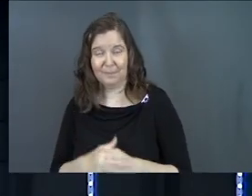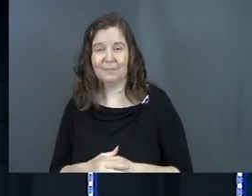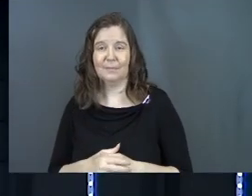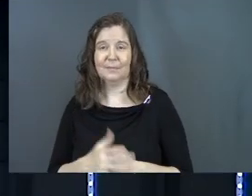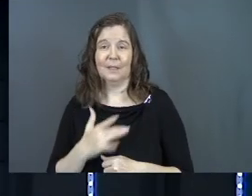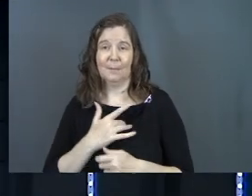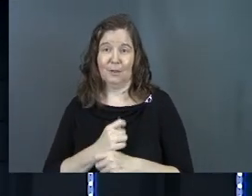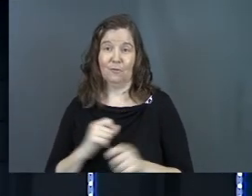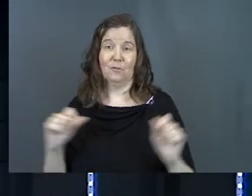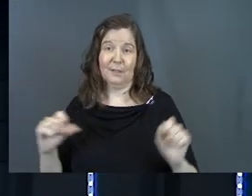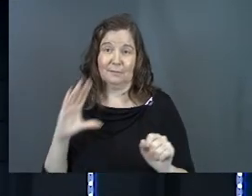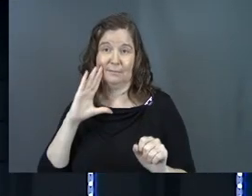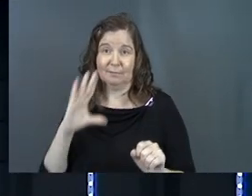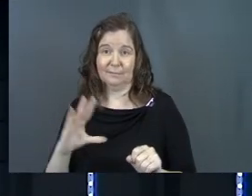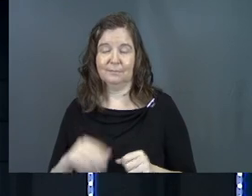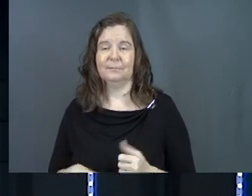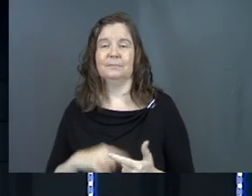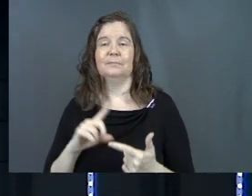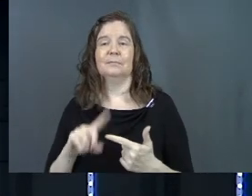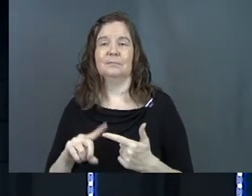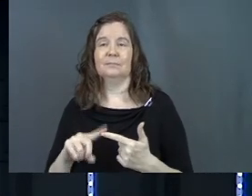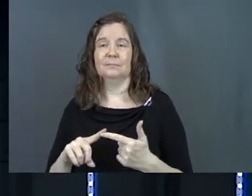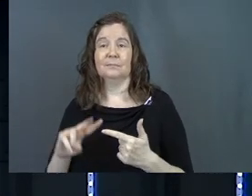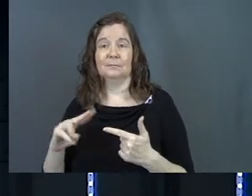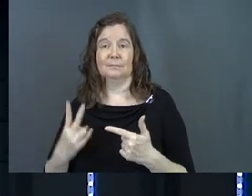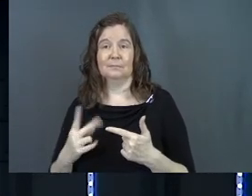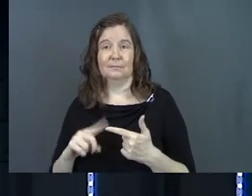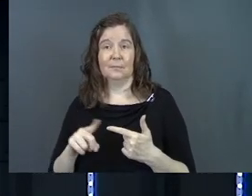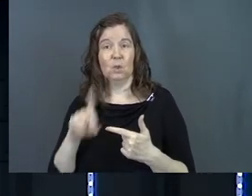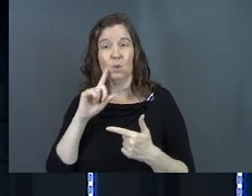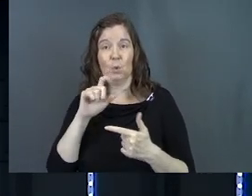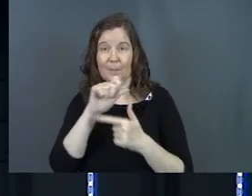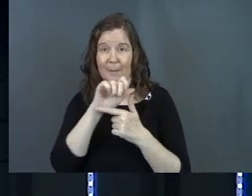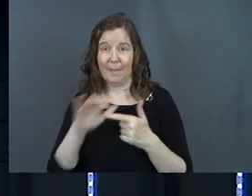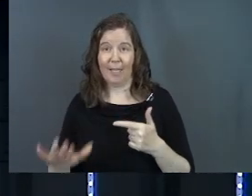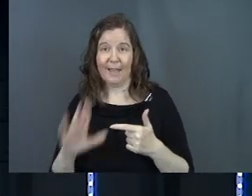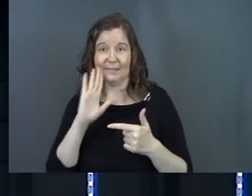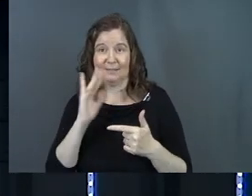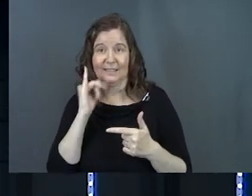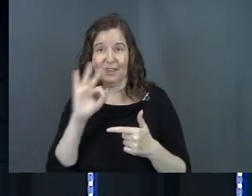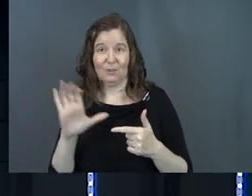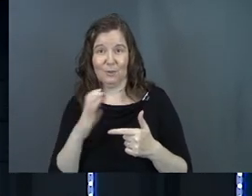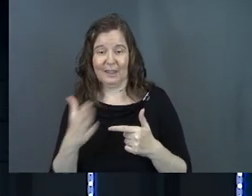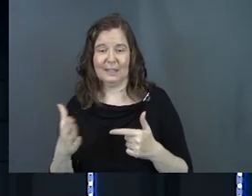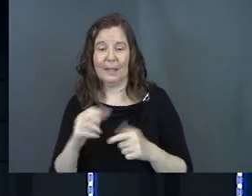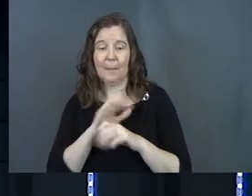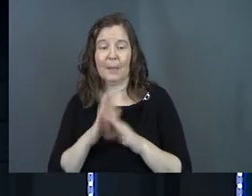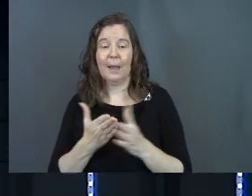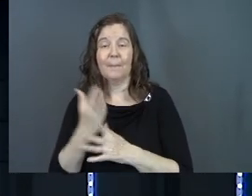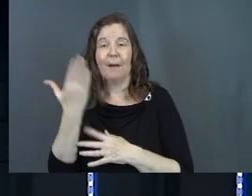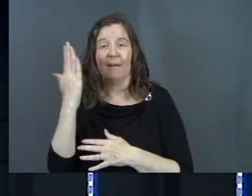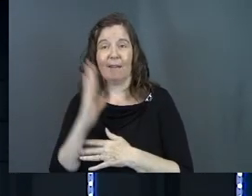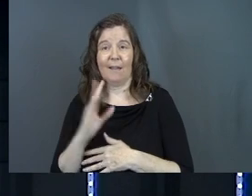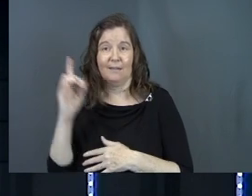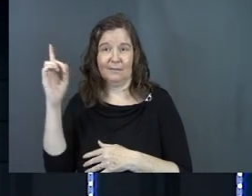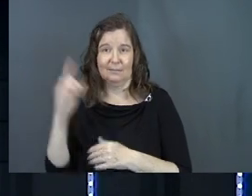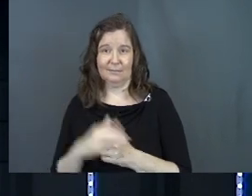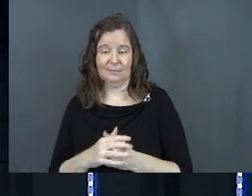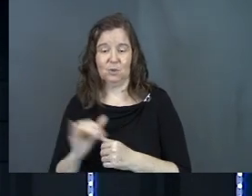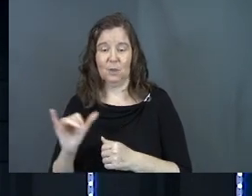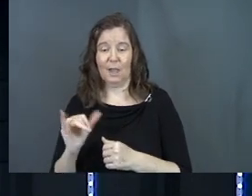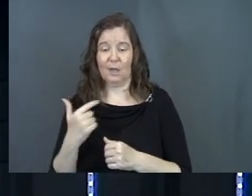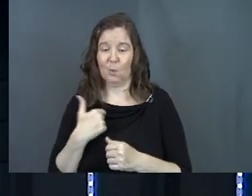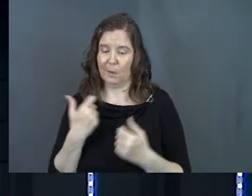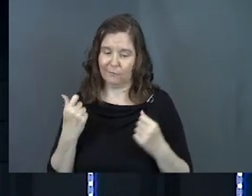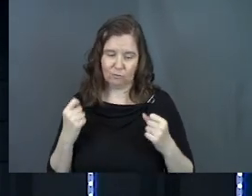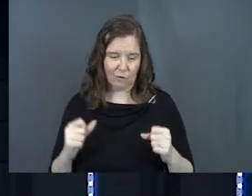Number you'll be set free. Number two, you'll be blessed if you do these things. Blessed by God. So